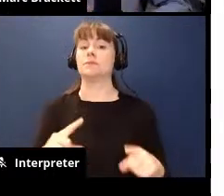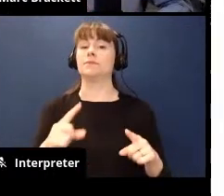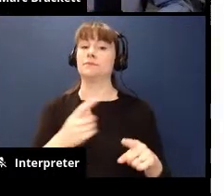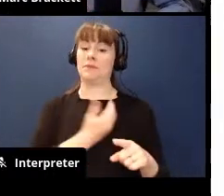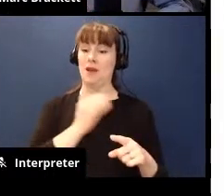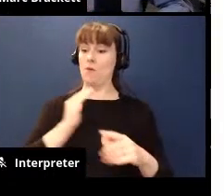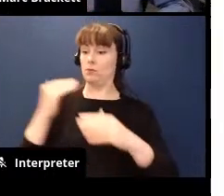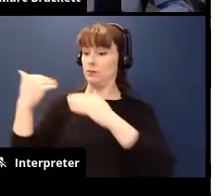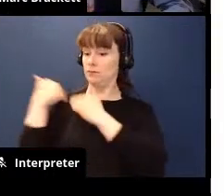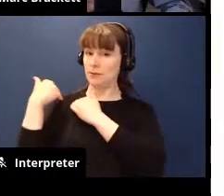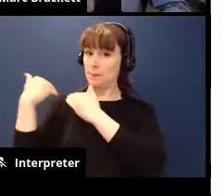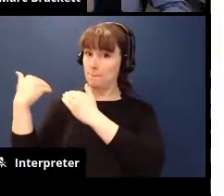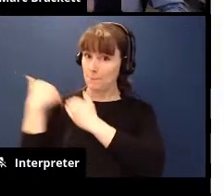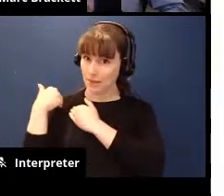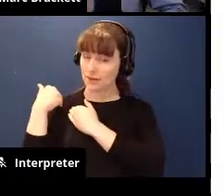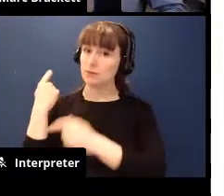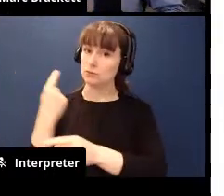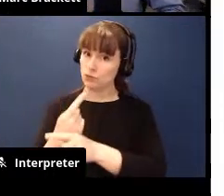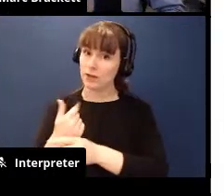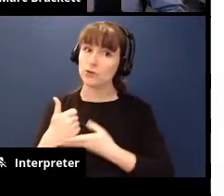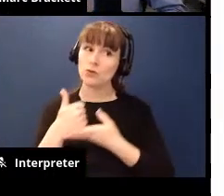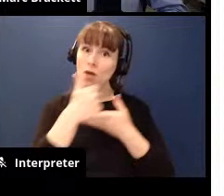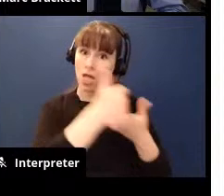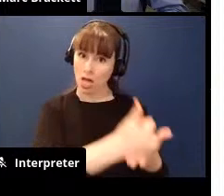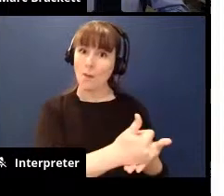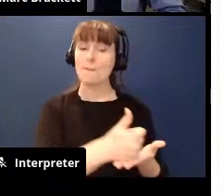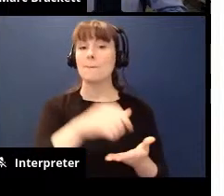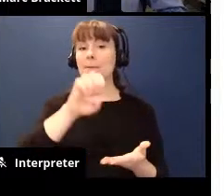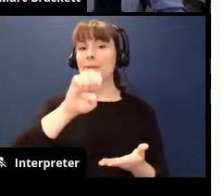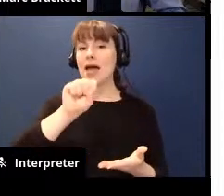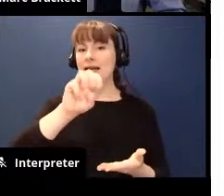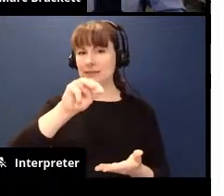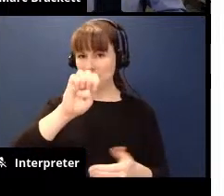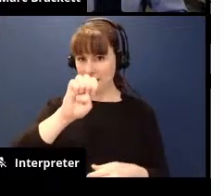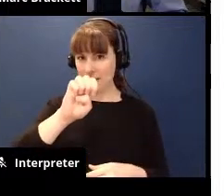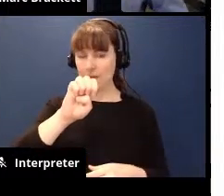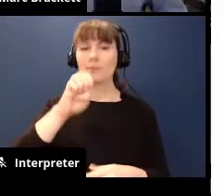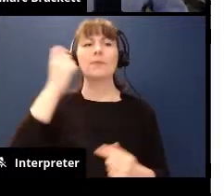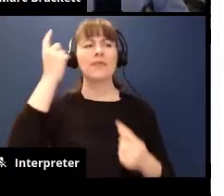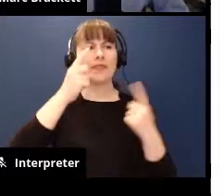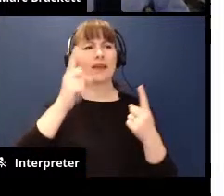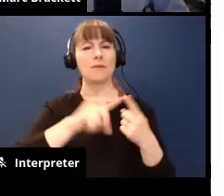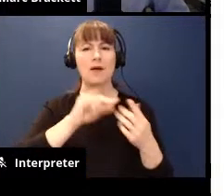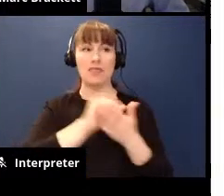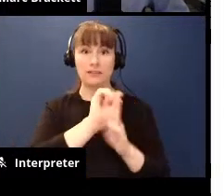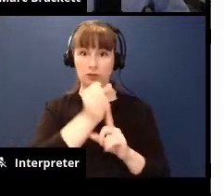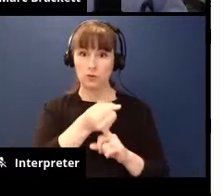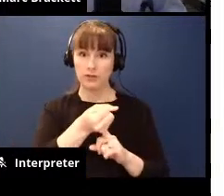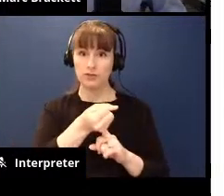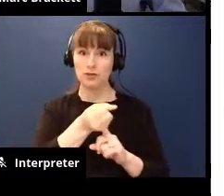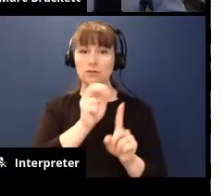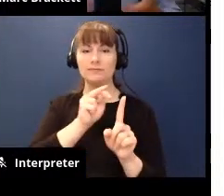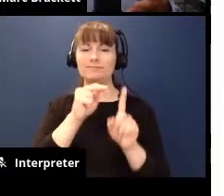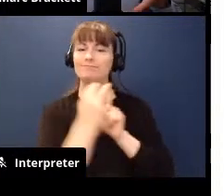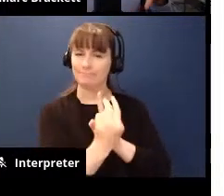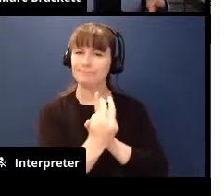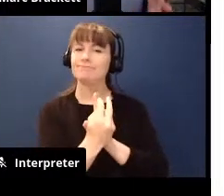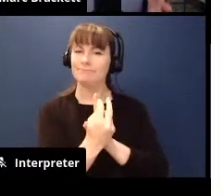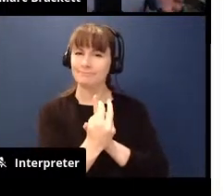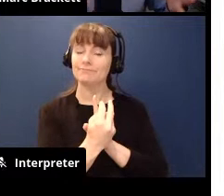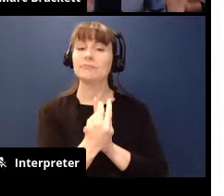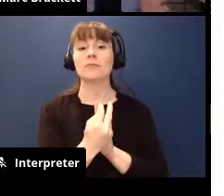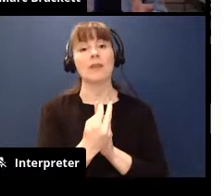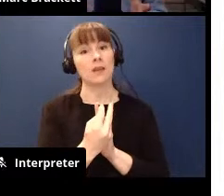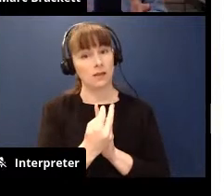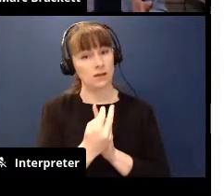obligation right to help esme think about the situation differently right and how do you have to